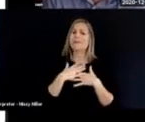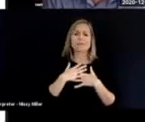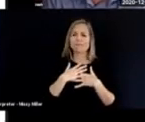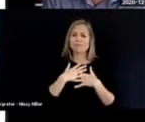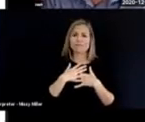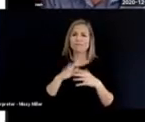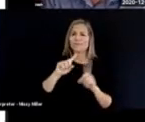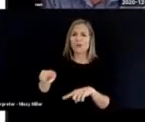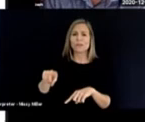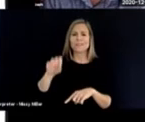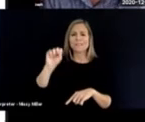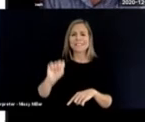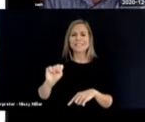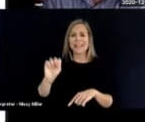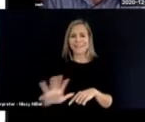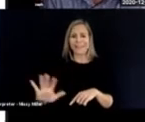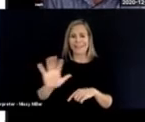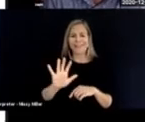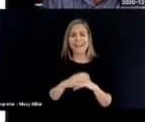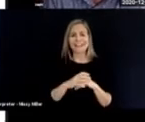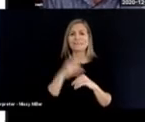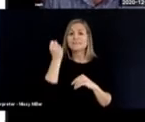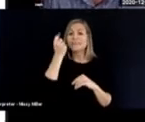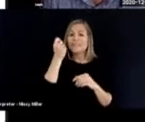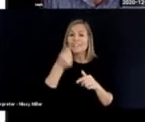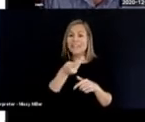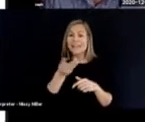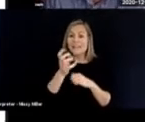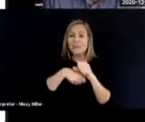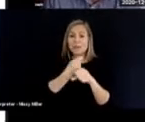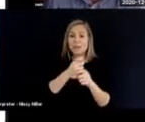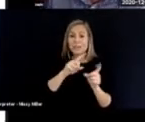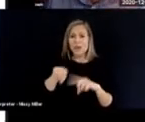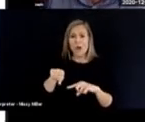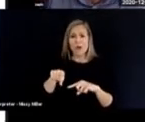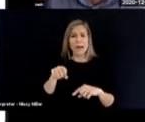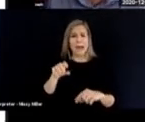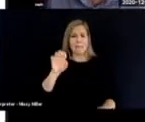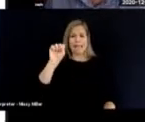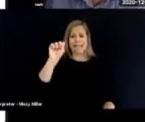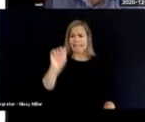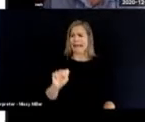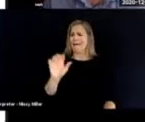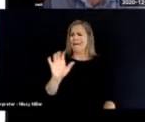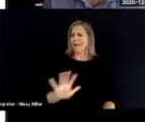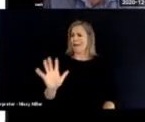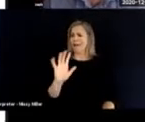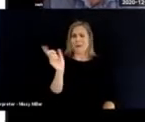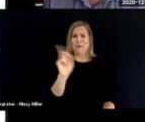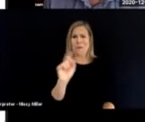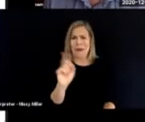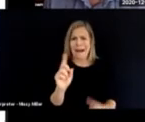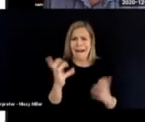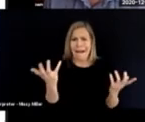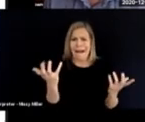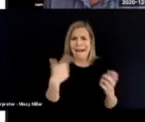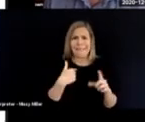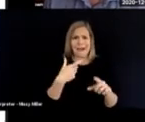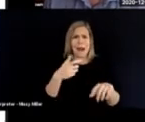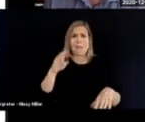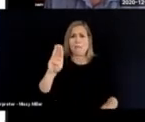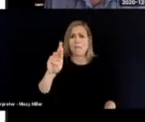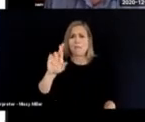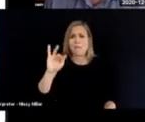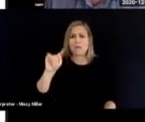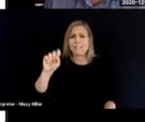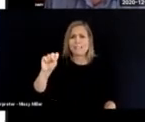some years ago, I didn't quite know where the South was, because I'm British. It's really good to